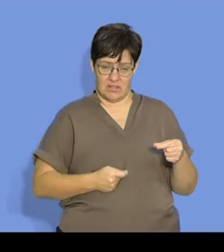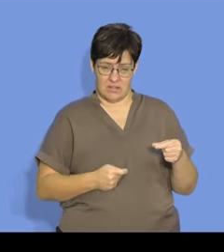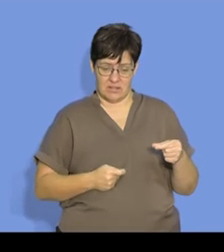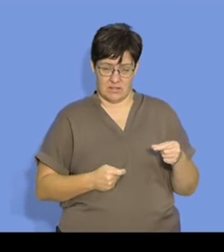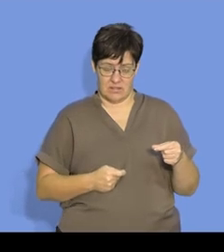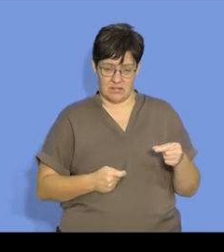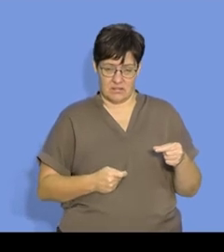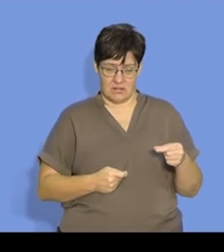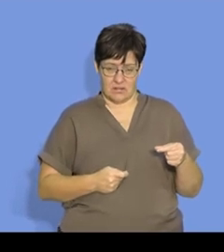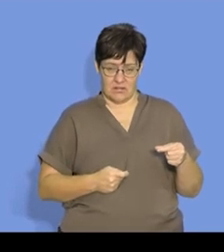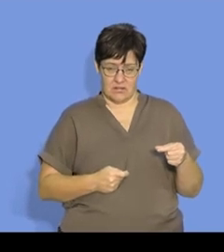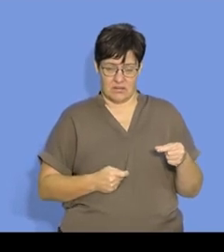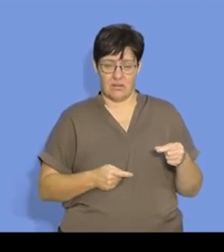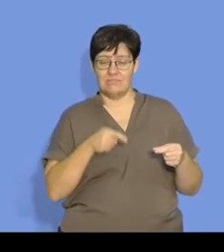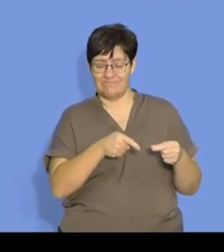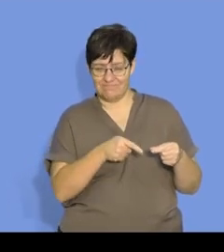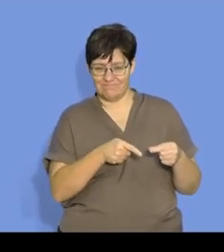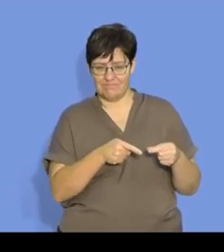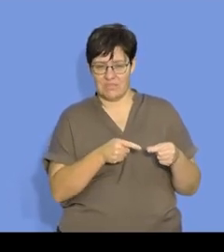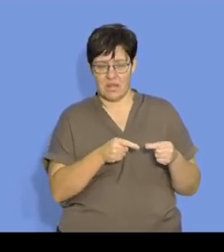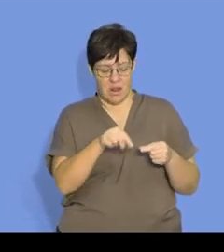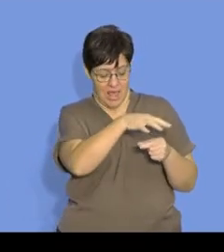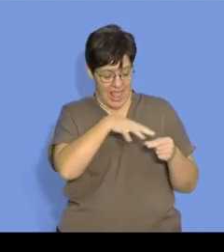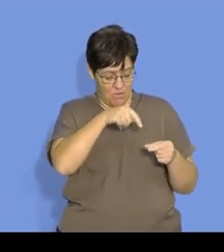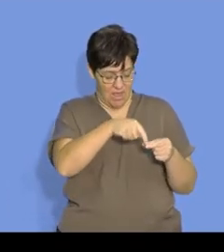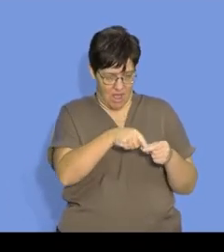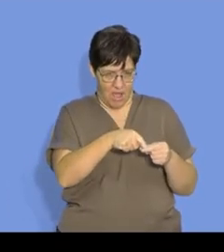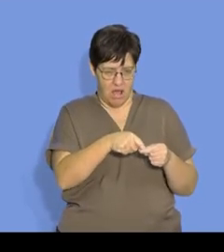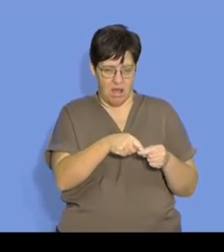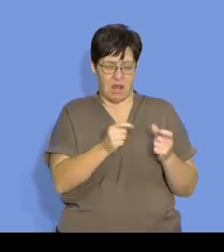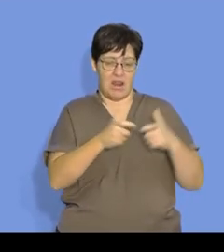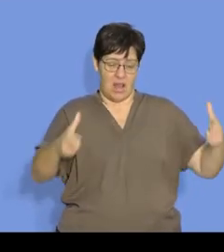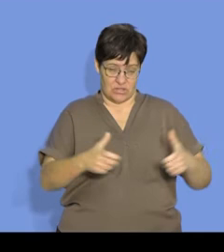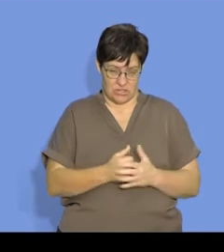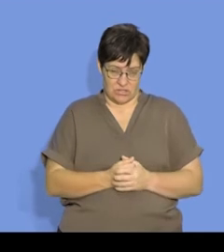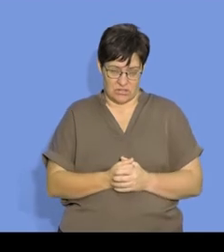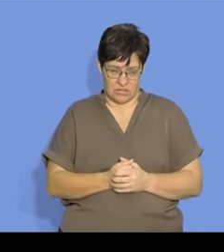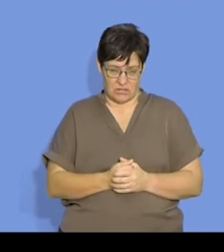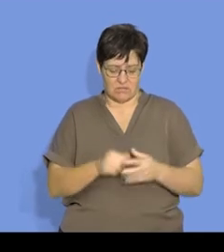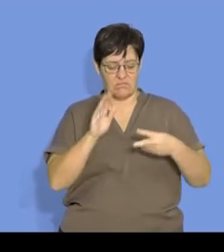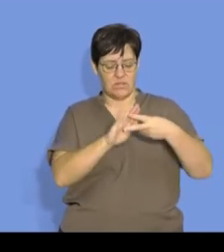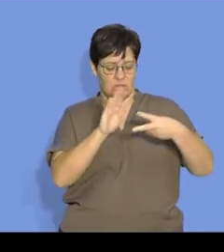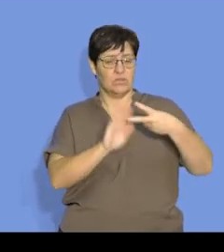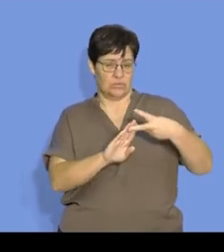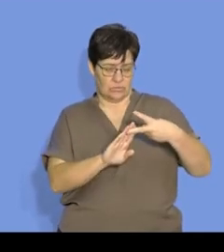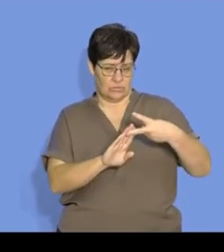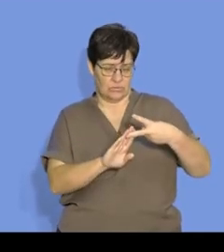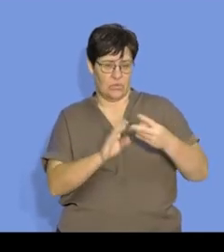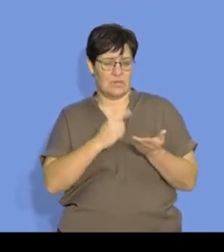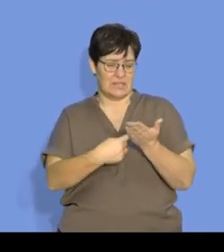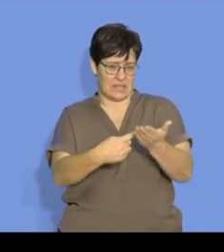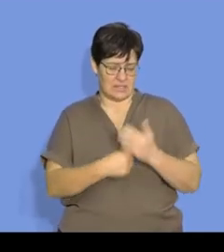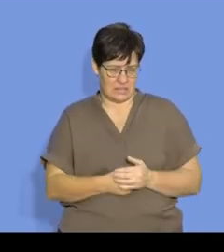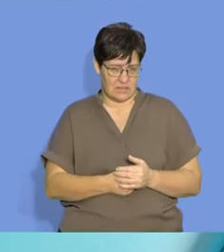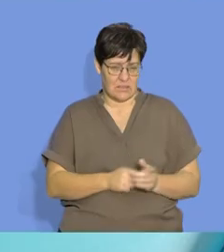that magnesium ribbon makes up a large surface area. That are the first two that we